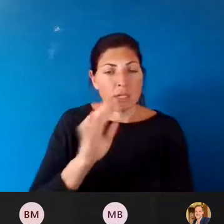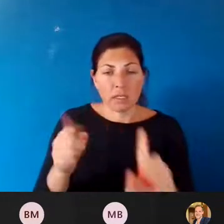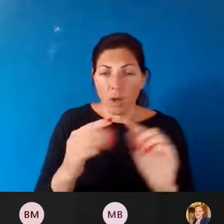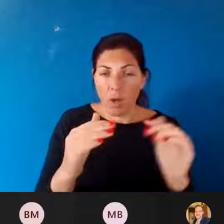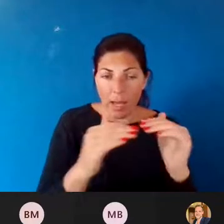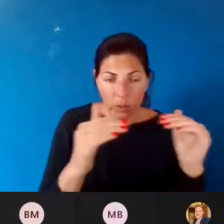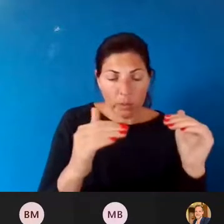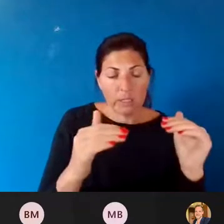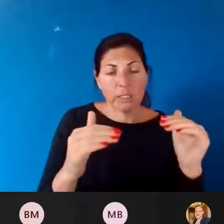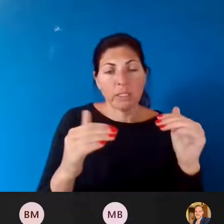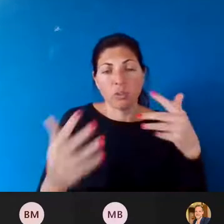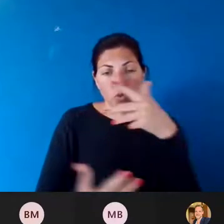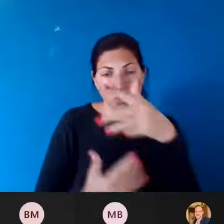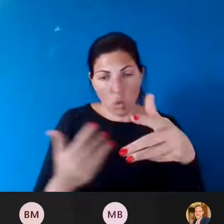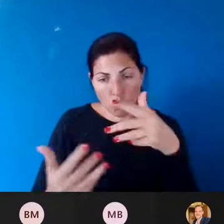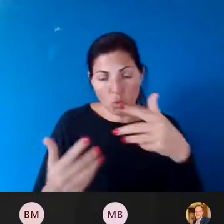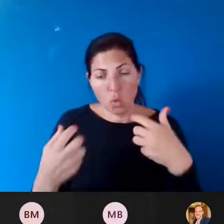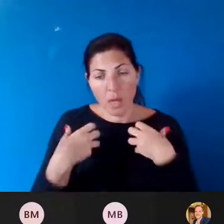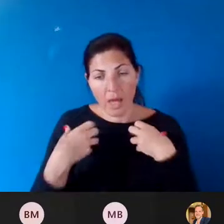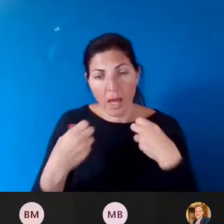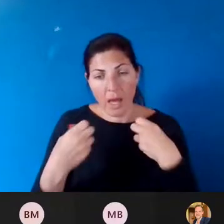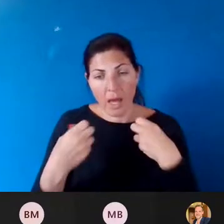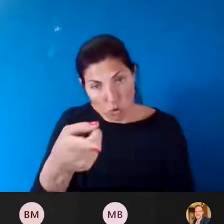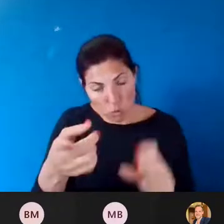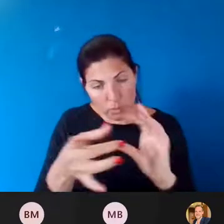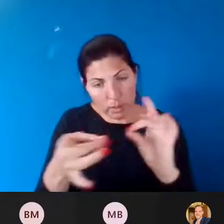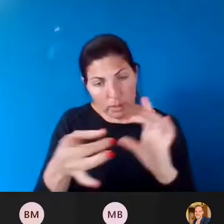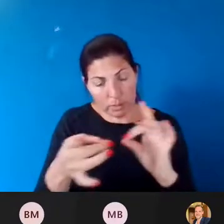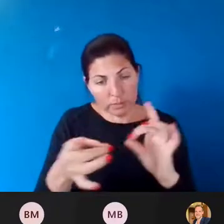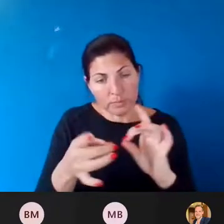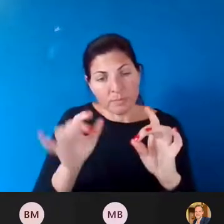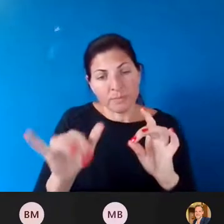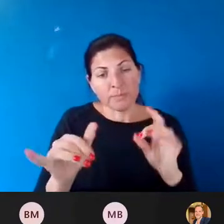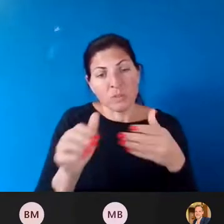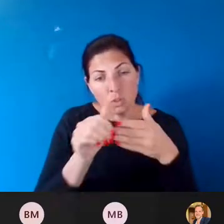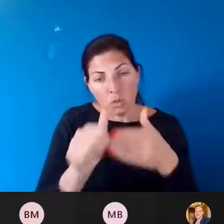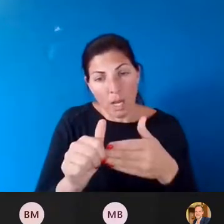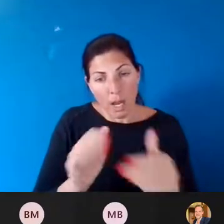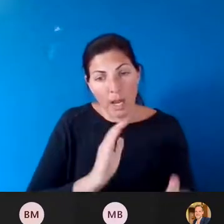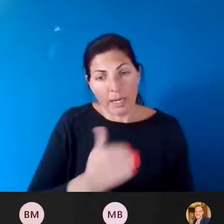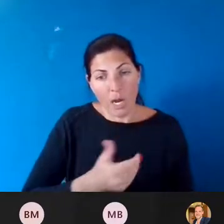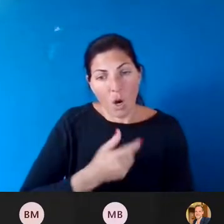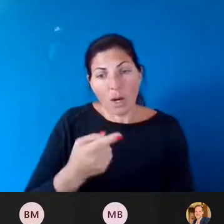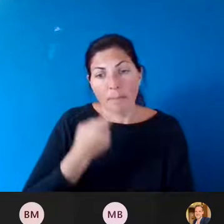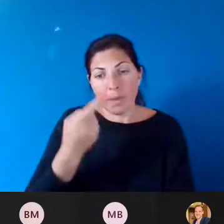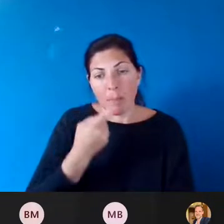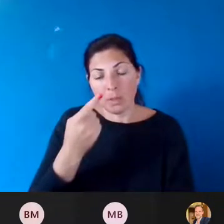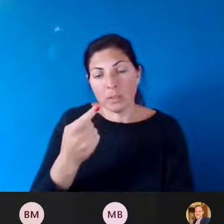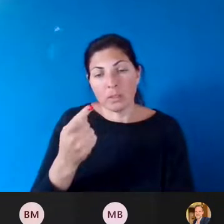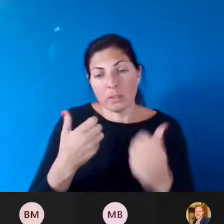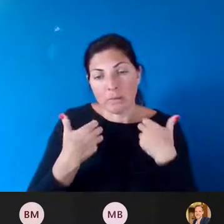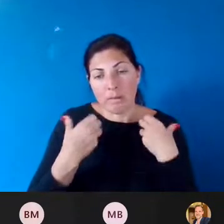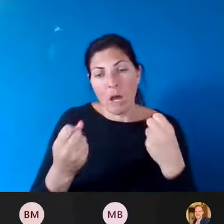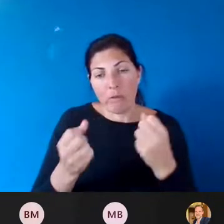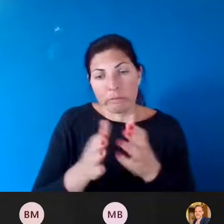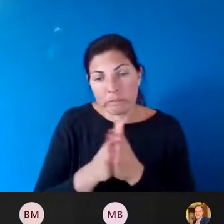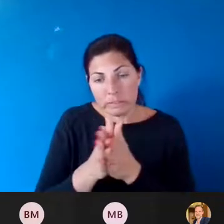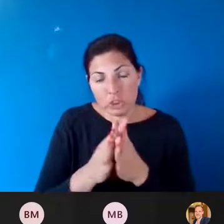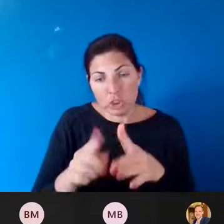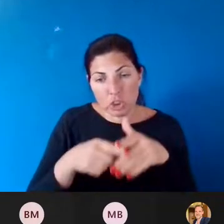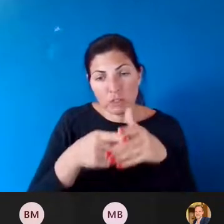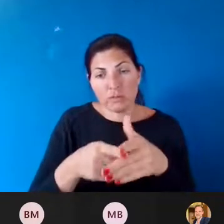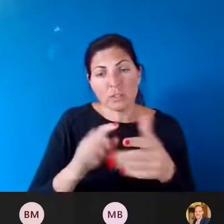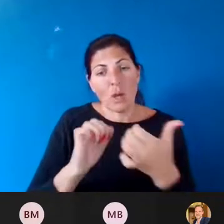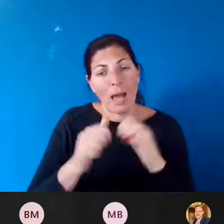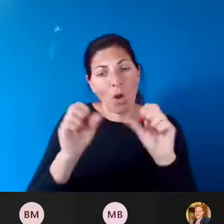which is what you really focused on to guide our development and implementation of public health initiatives. So how can health experts,